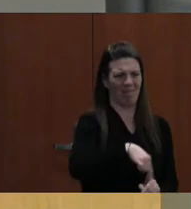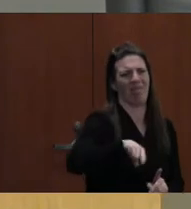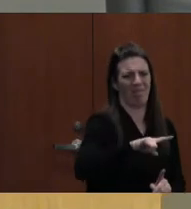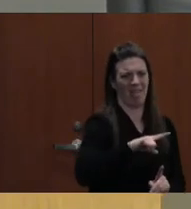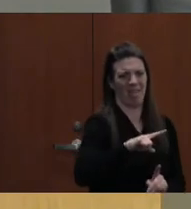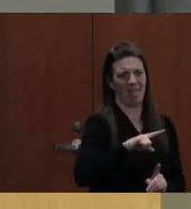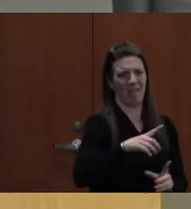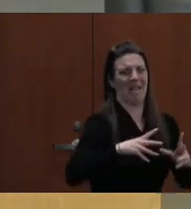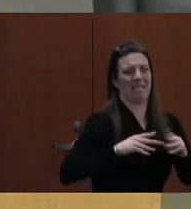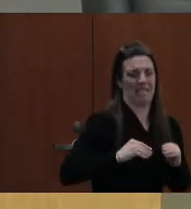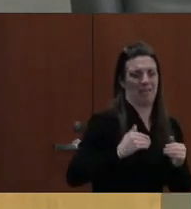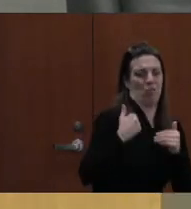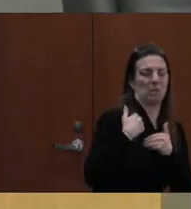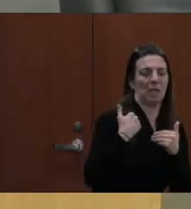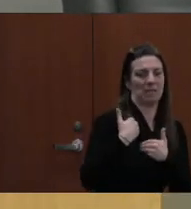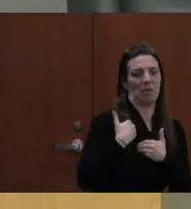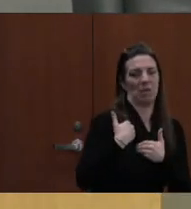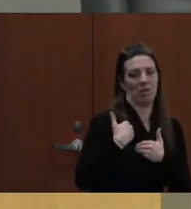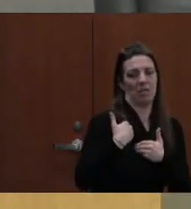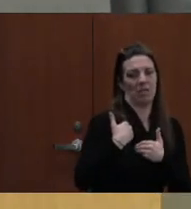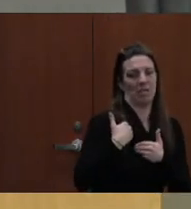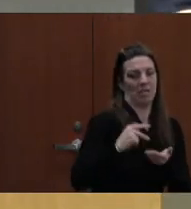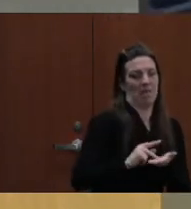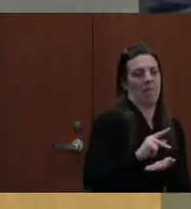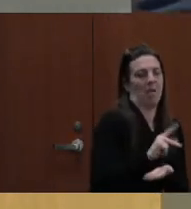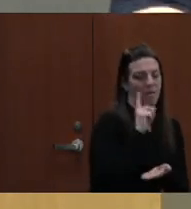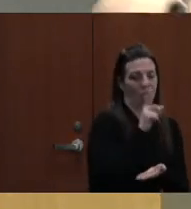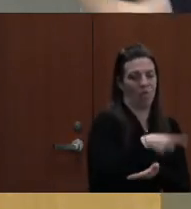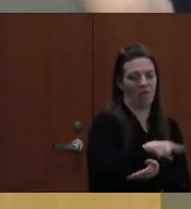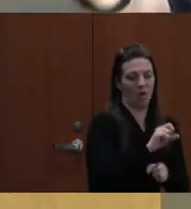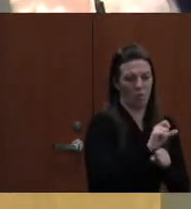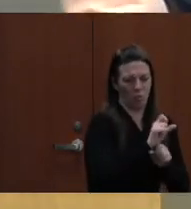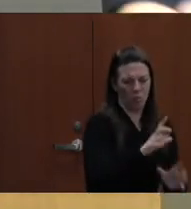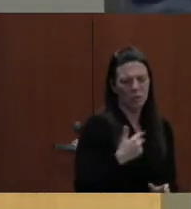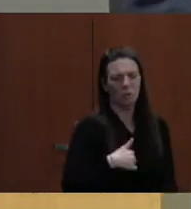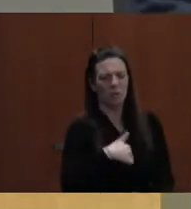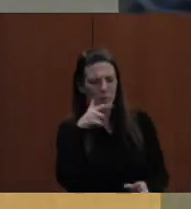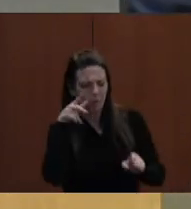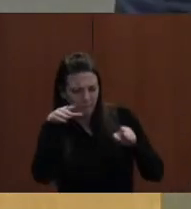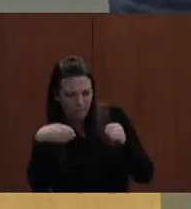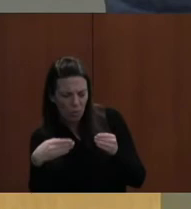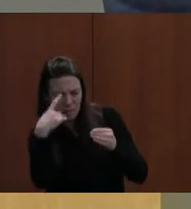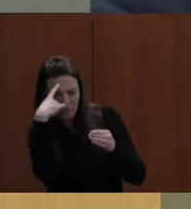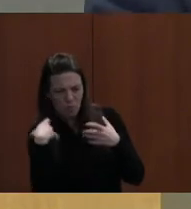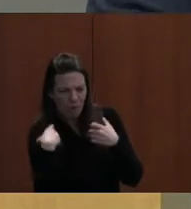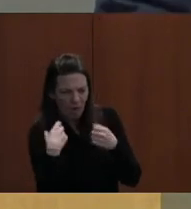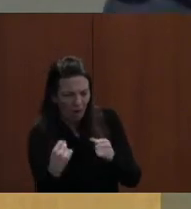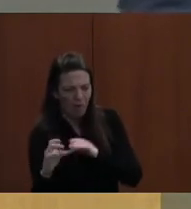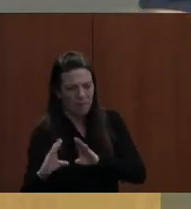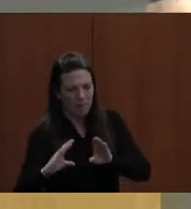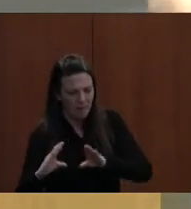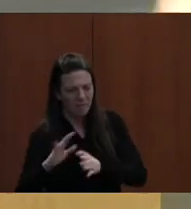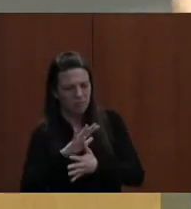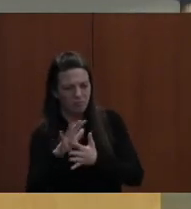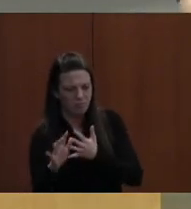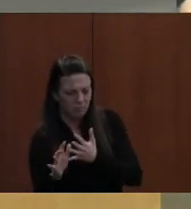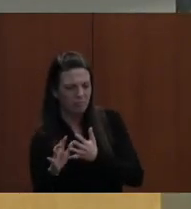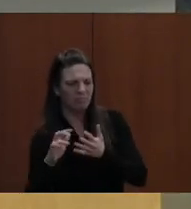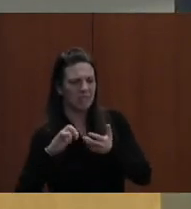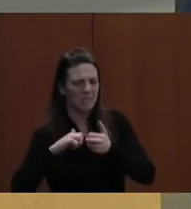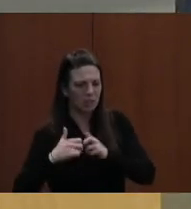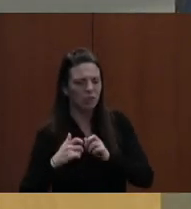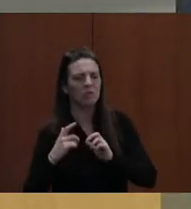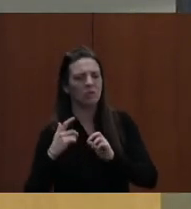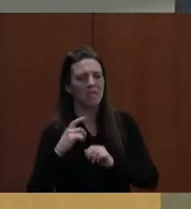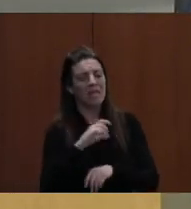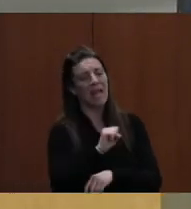PUBLIC SAFETY, AND WE'LL HANDLE EDUCATION AND MENTAL HEALTH AND BEHAVIOR ISSUES AND ALL THOSE THINGS THAT COME WITH IT. IT IS, I